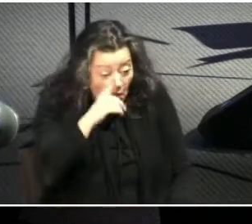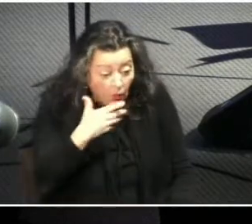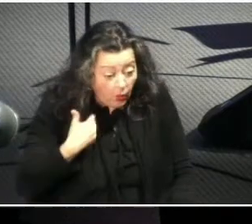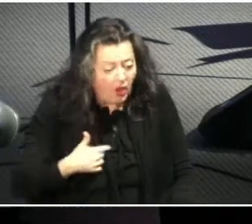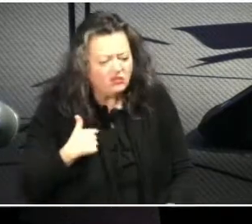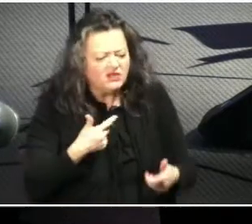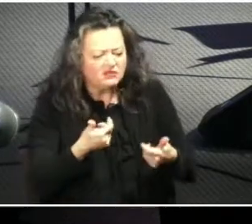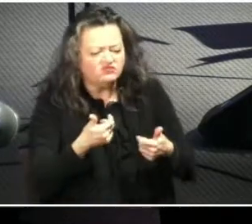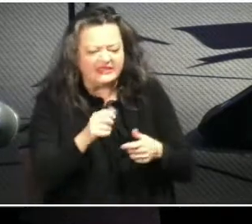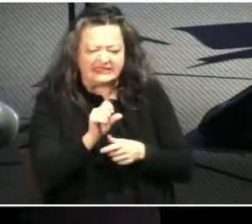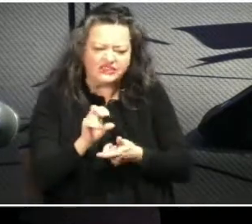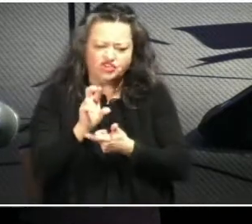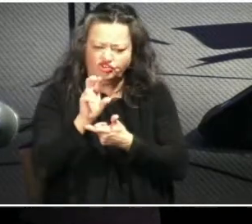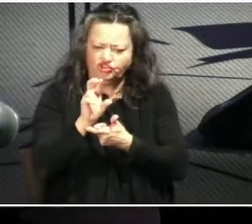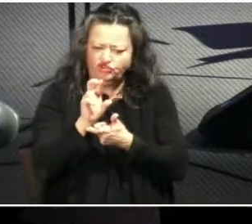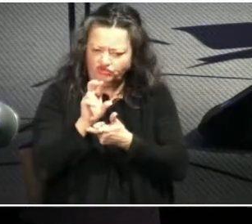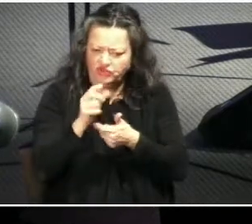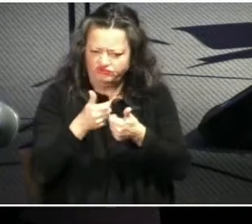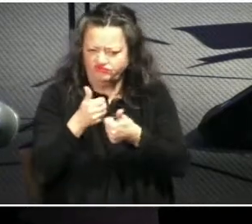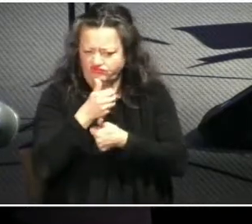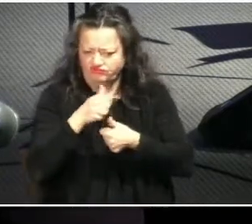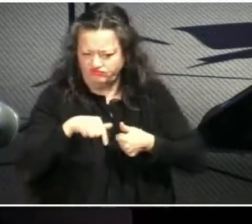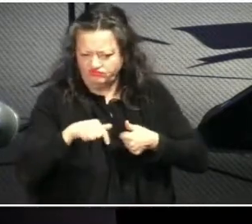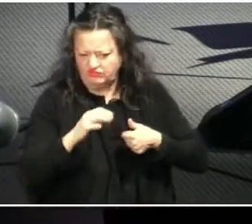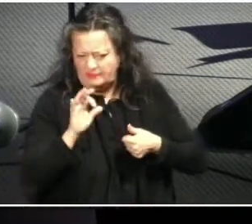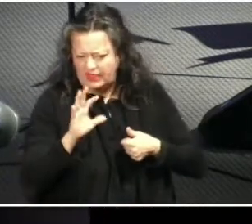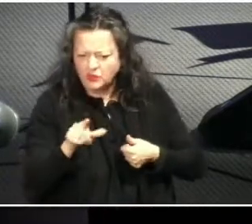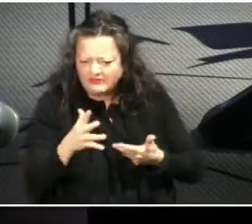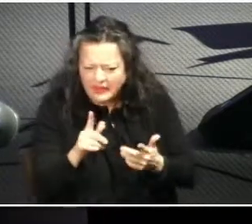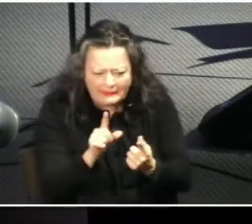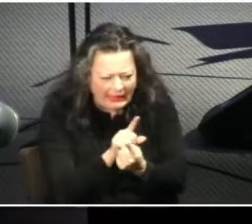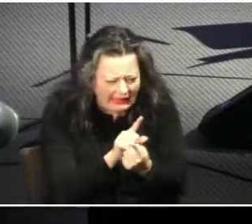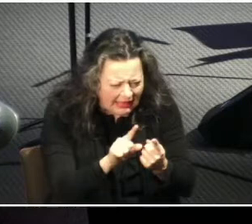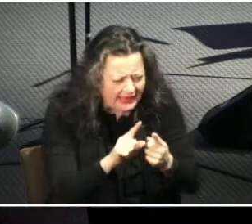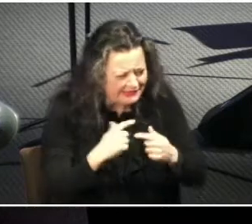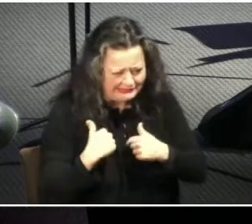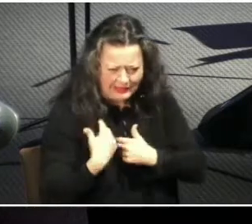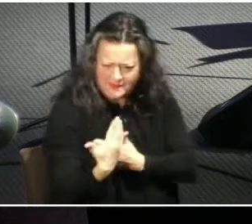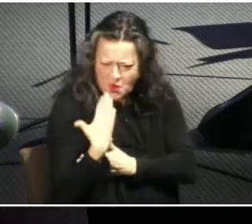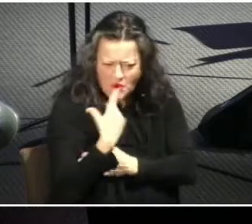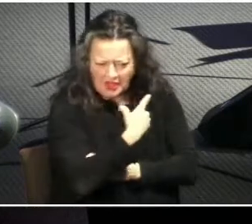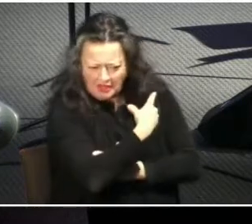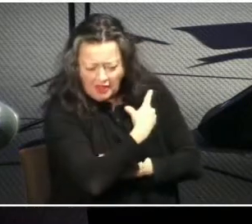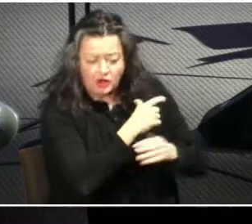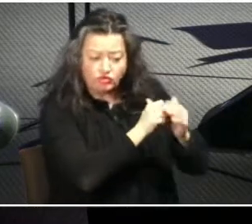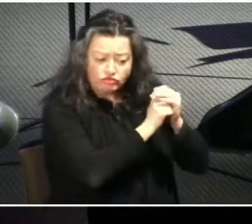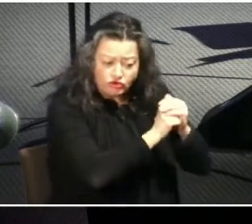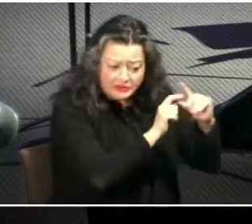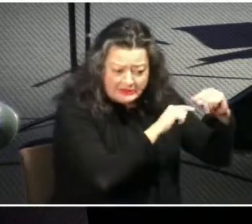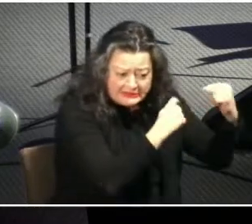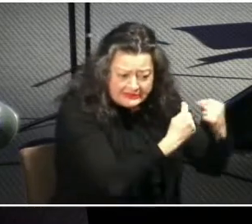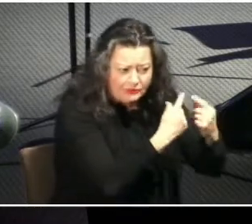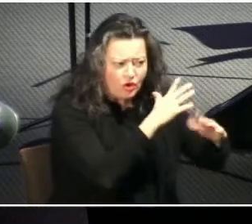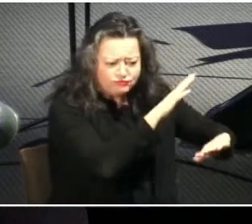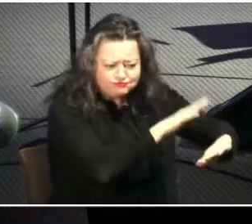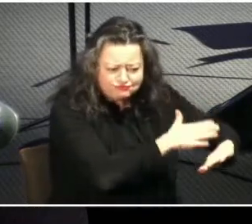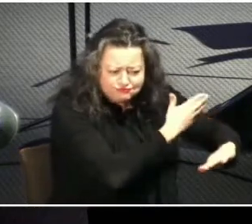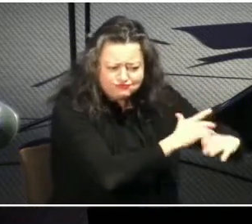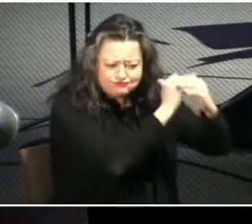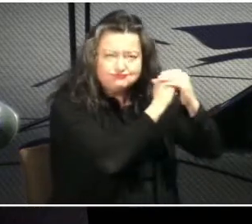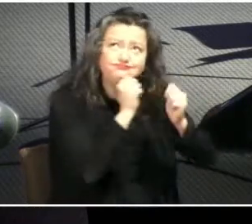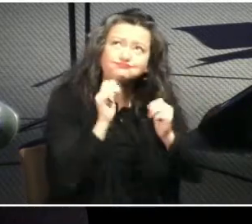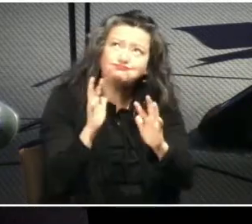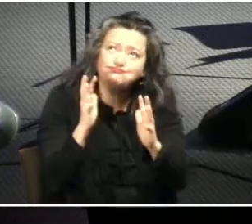here you've been able to meet some of the other staff and our worship team people and uh we're excited to be together today